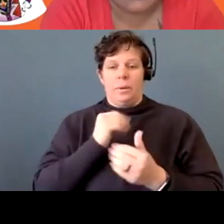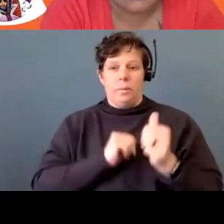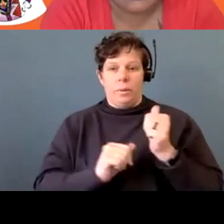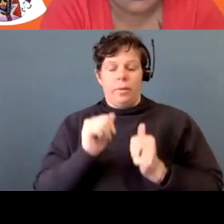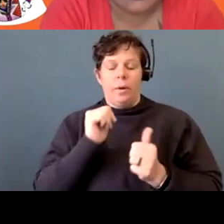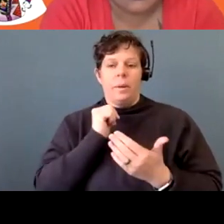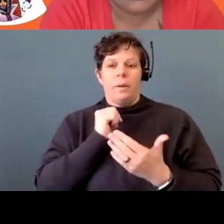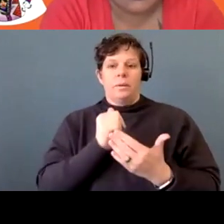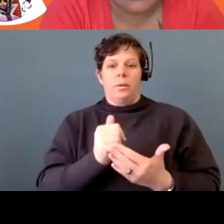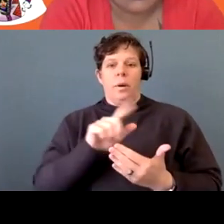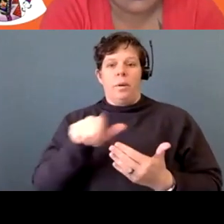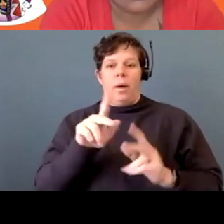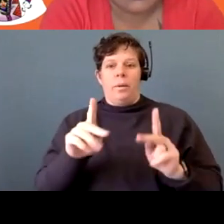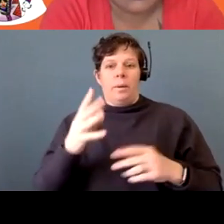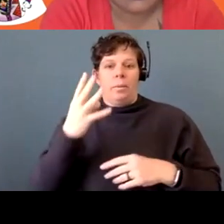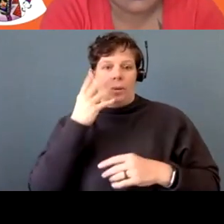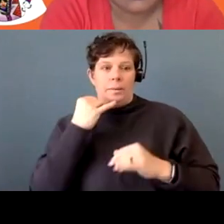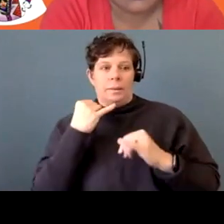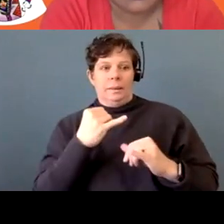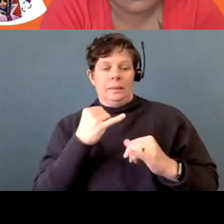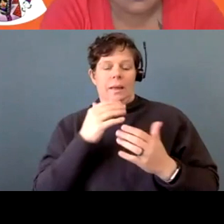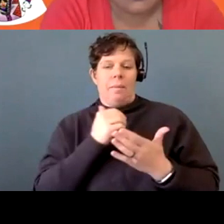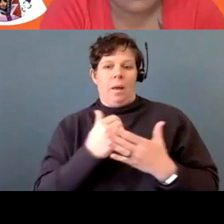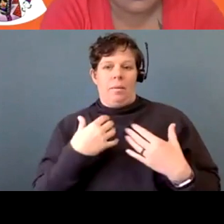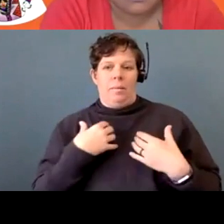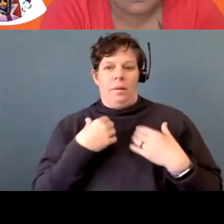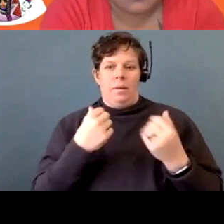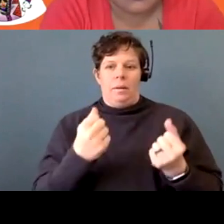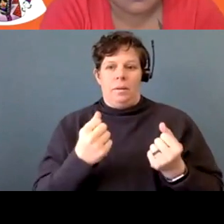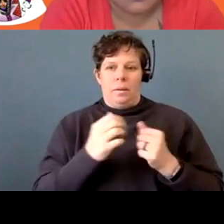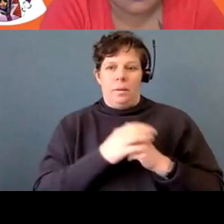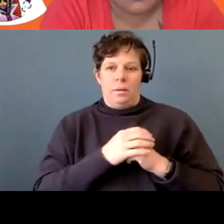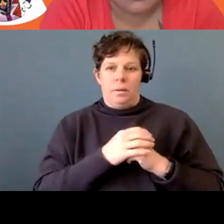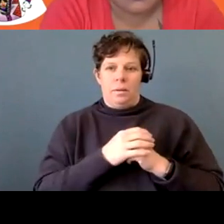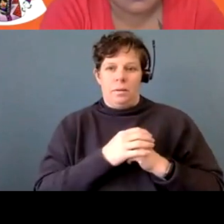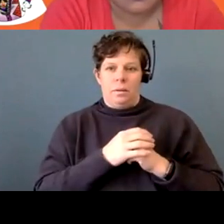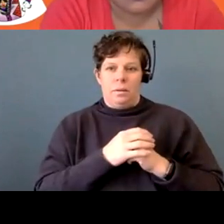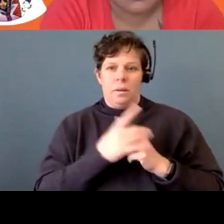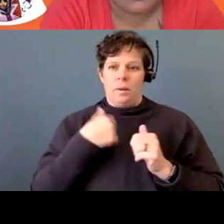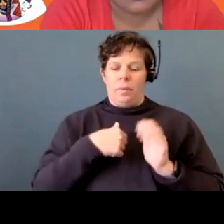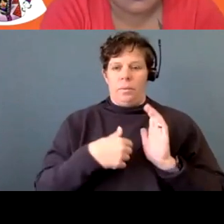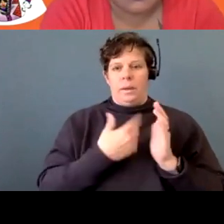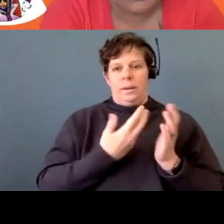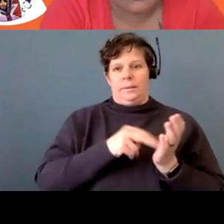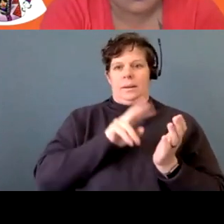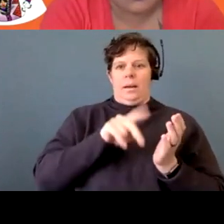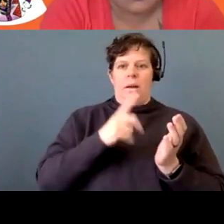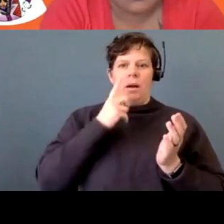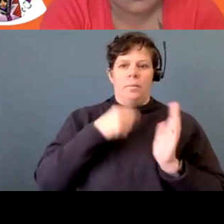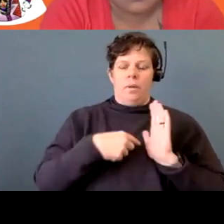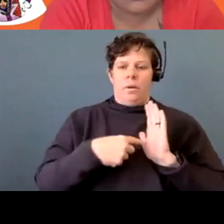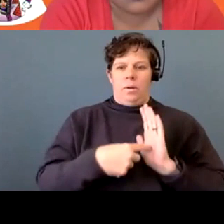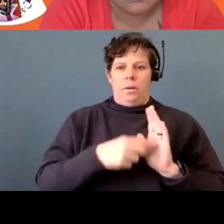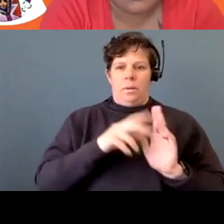have gone through these situations and we stand for women and girls and it's